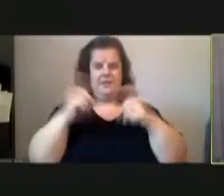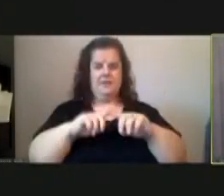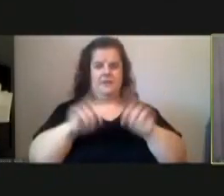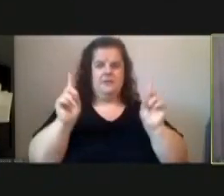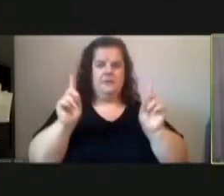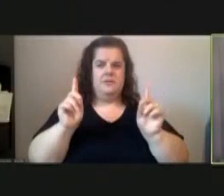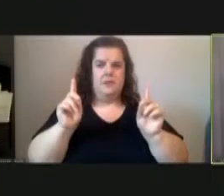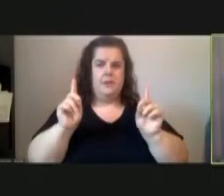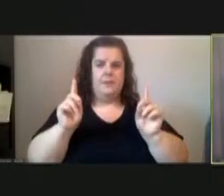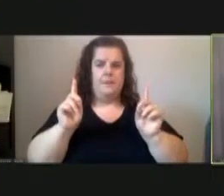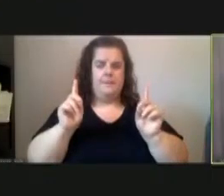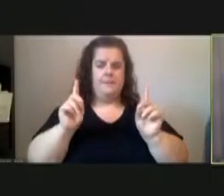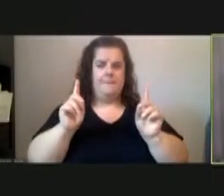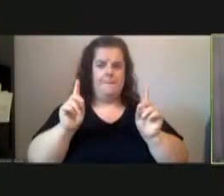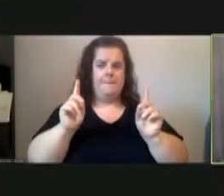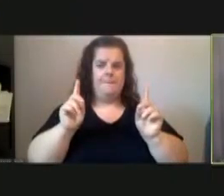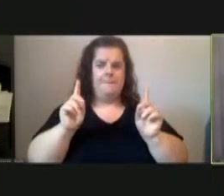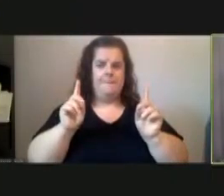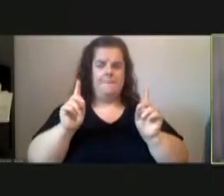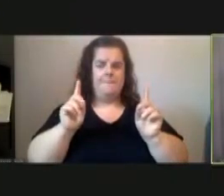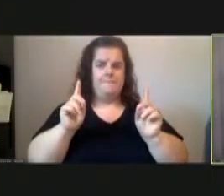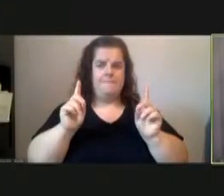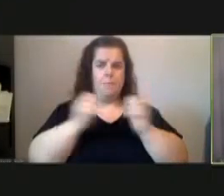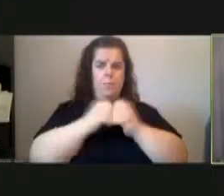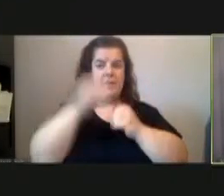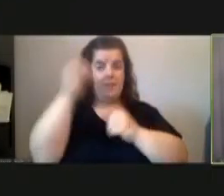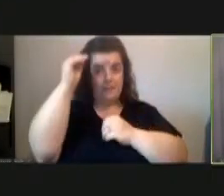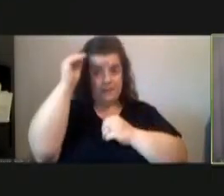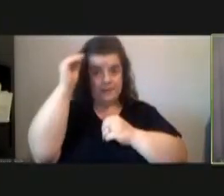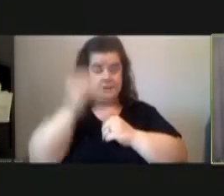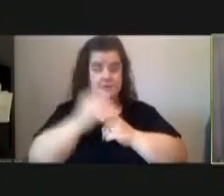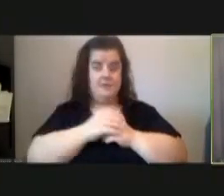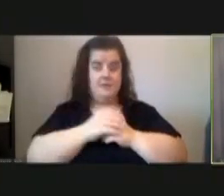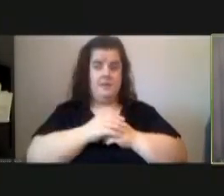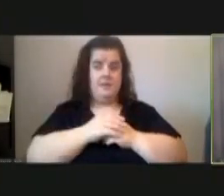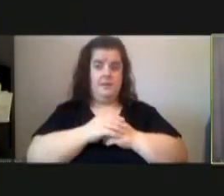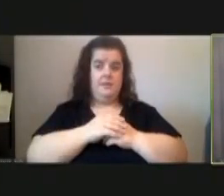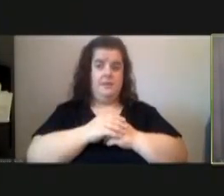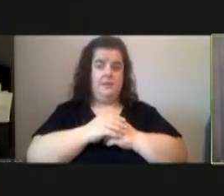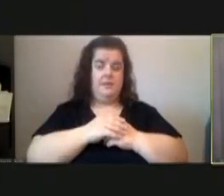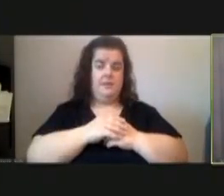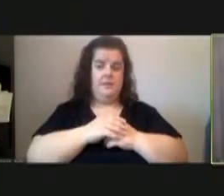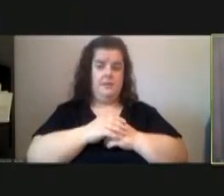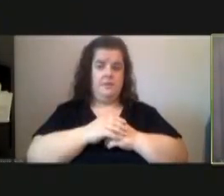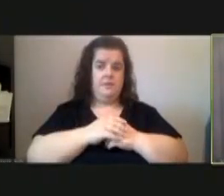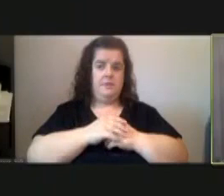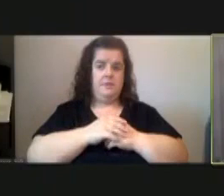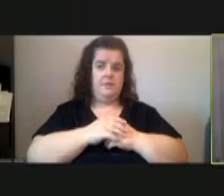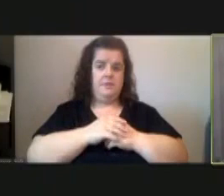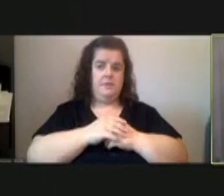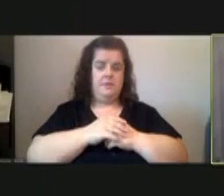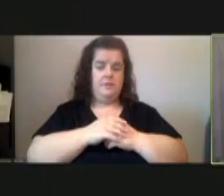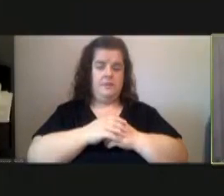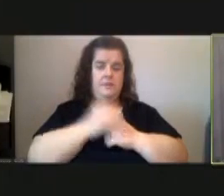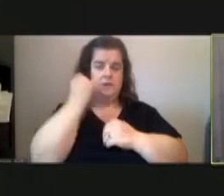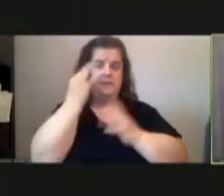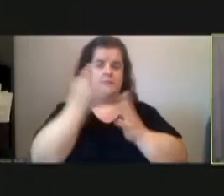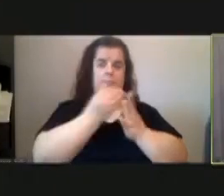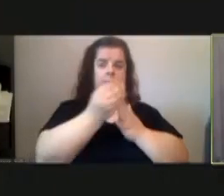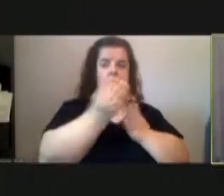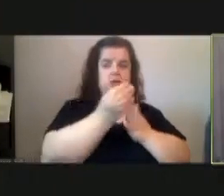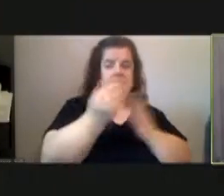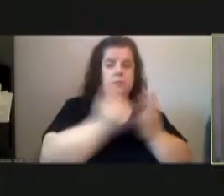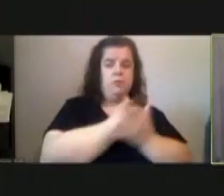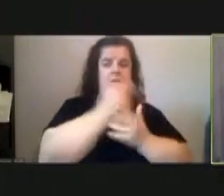um um opinion of uh whether purchasing a brand new building